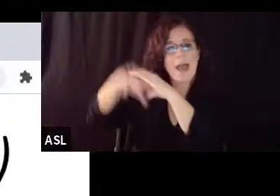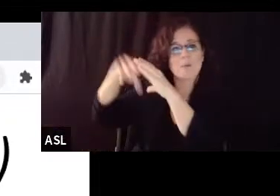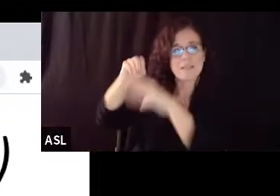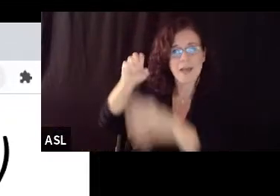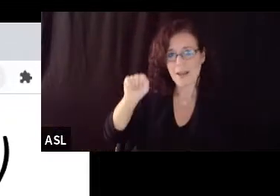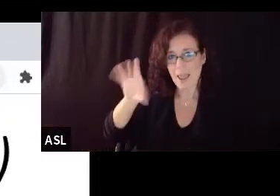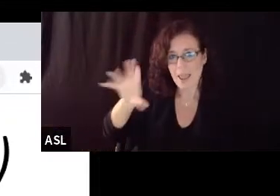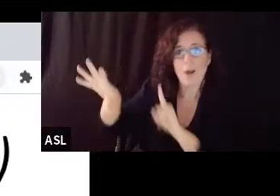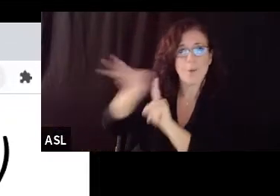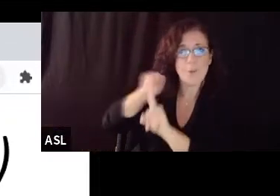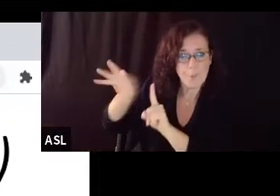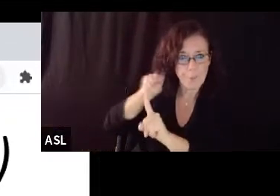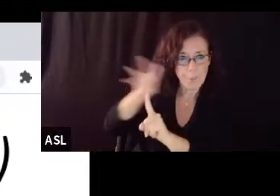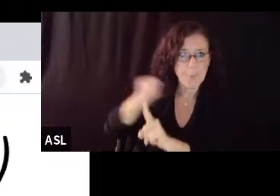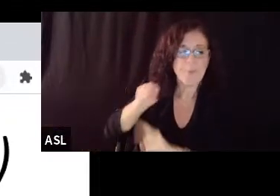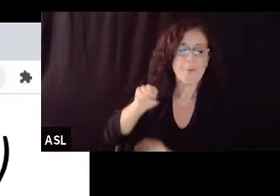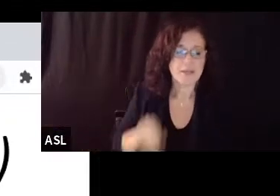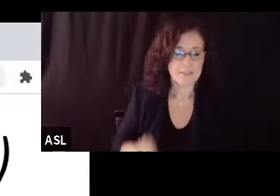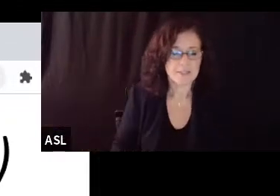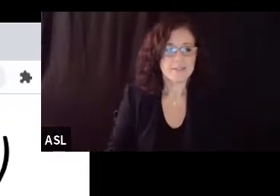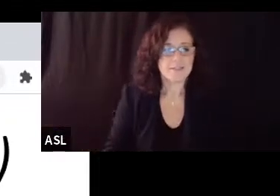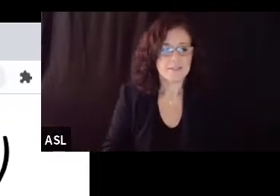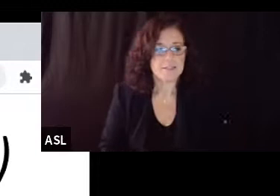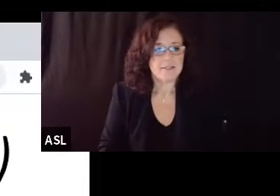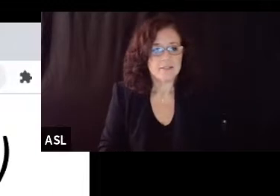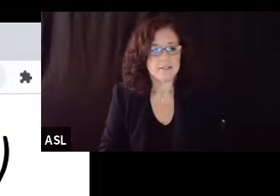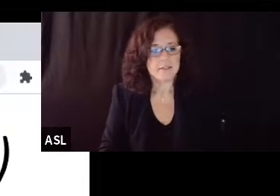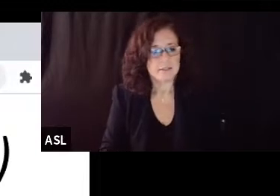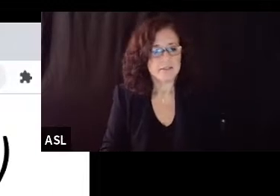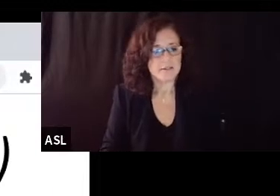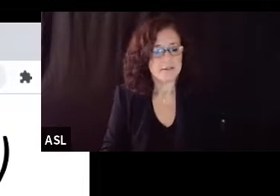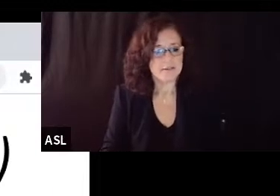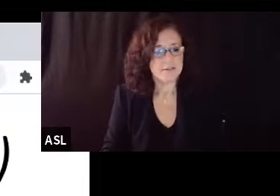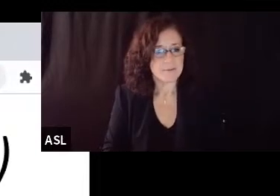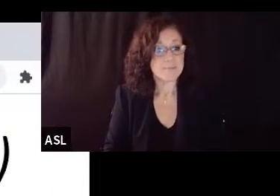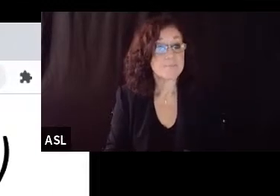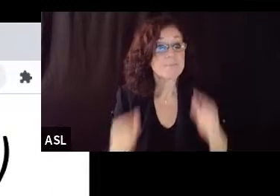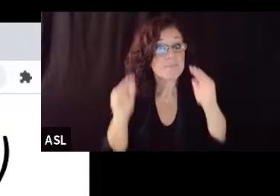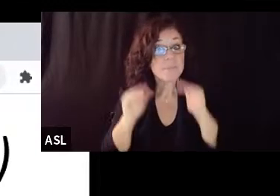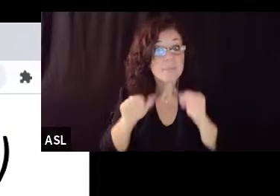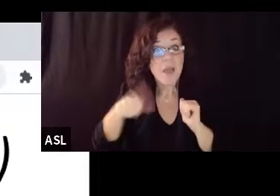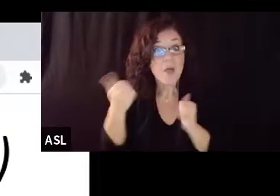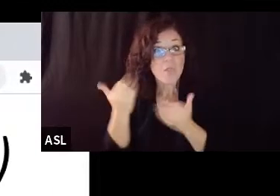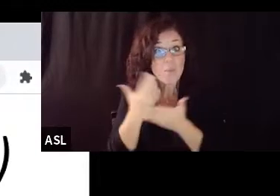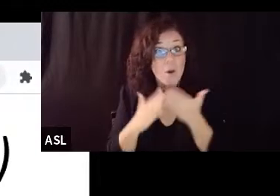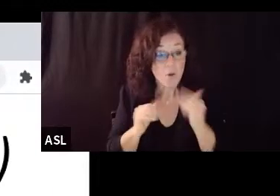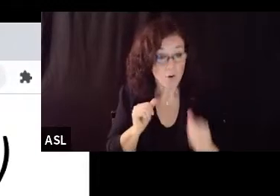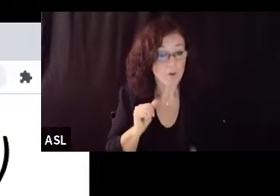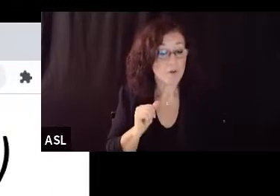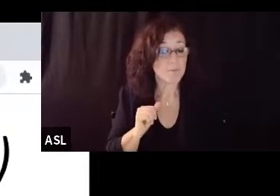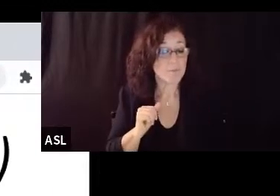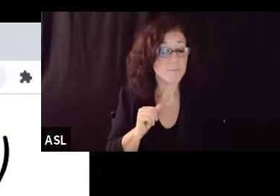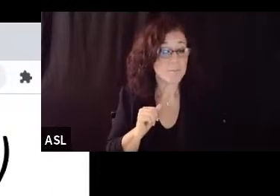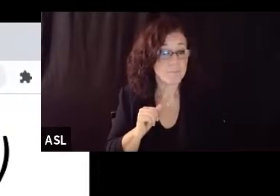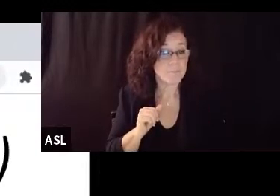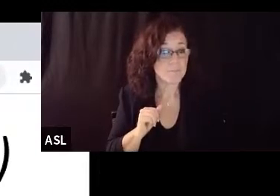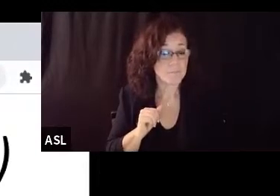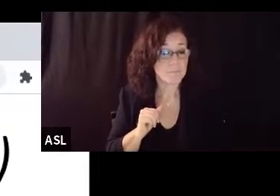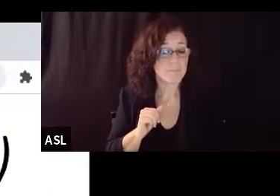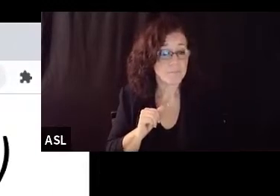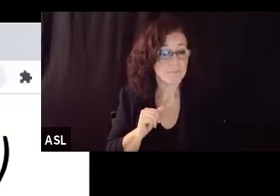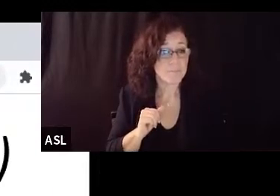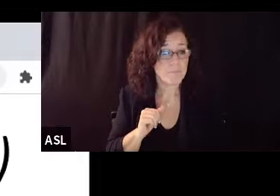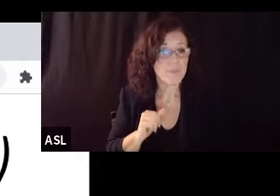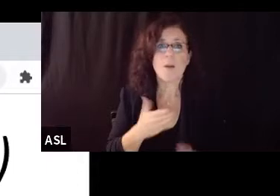outside air um and then the other piece of this is that the pre-covid regulations on